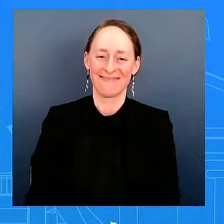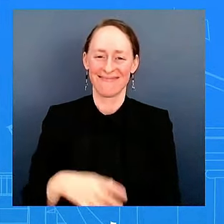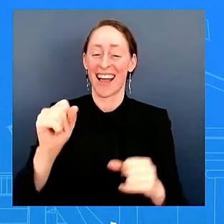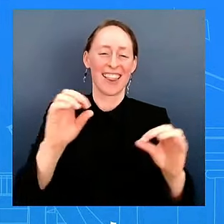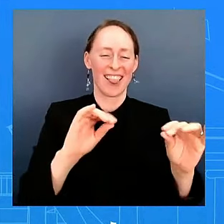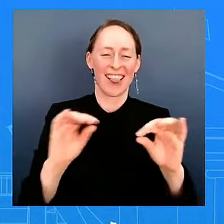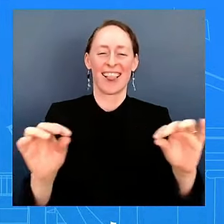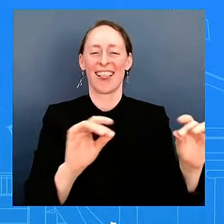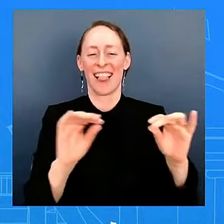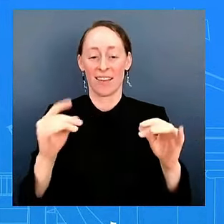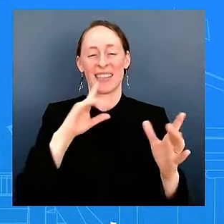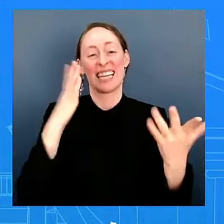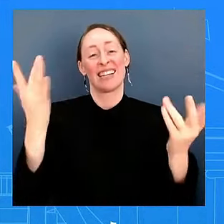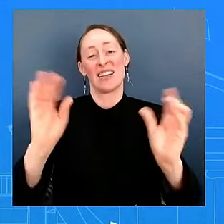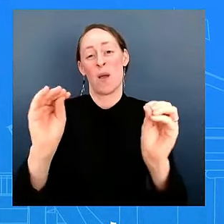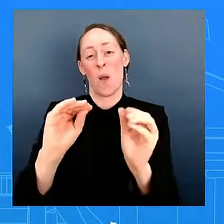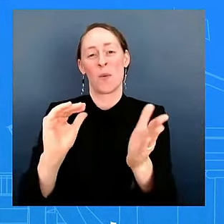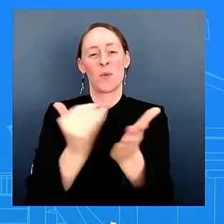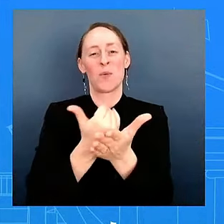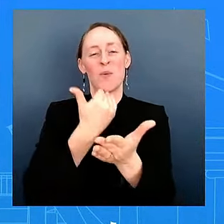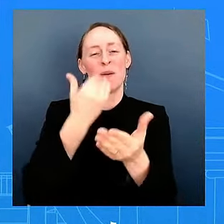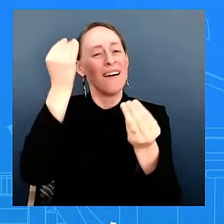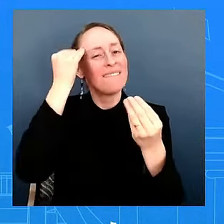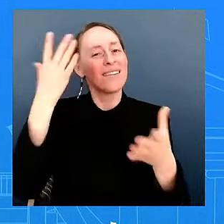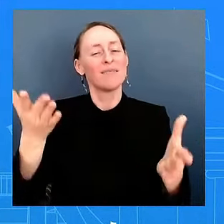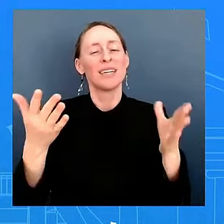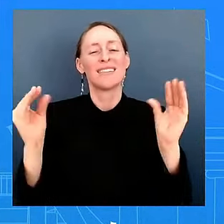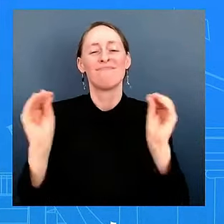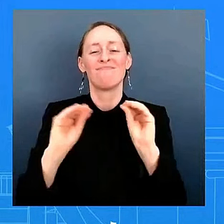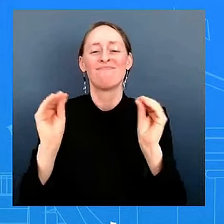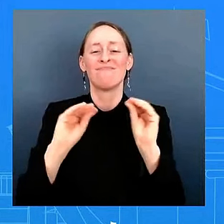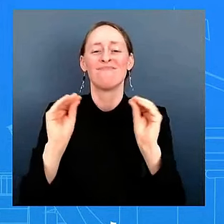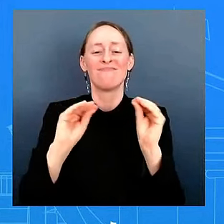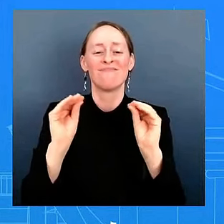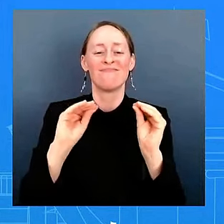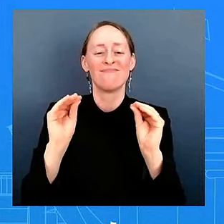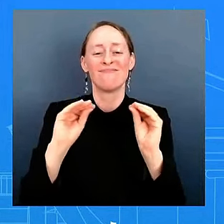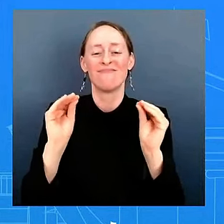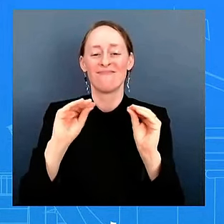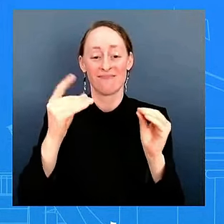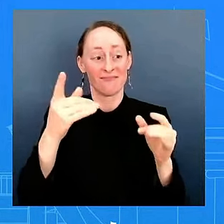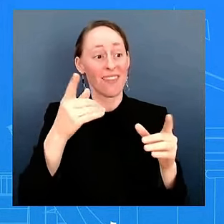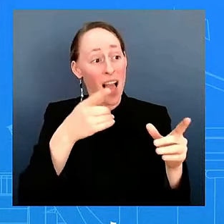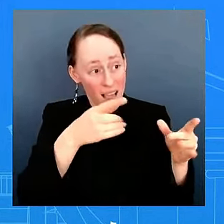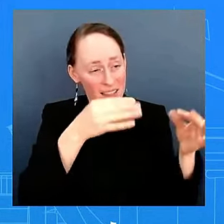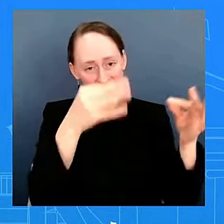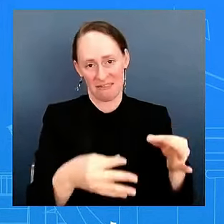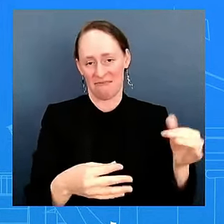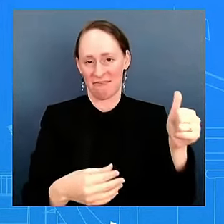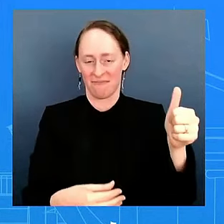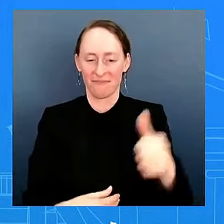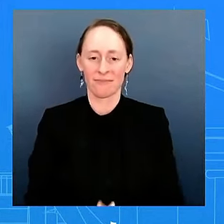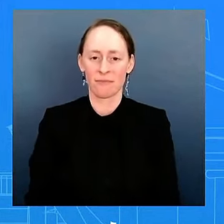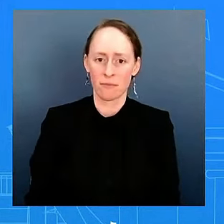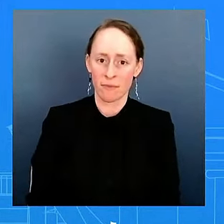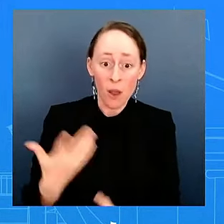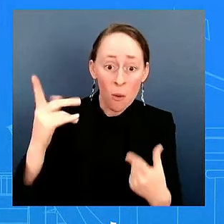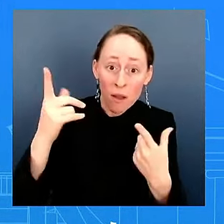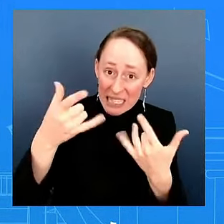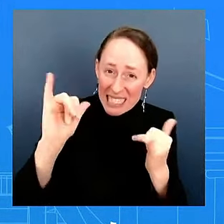CIFIUS is independent and they're going to make their decision whenever they're Is administration's position that you're waiting on that? CIFIUS It's under review.